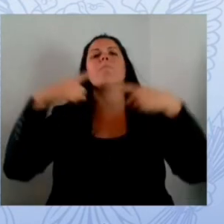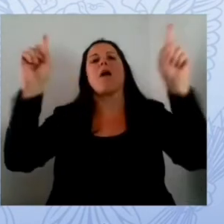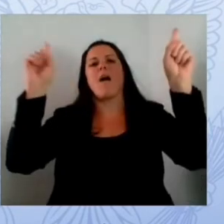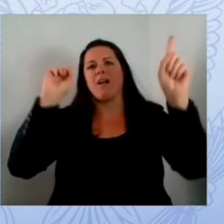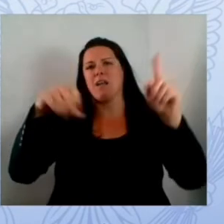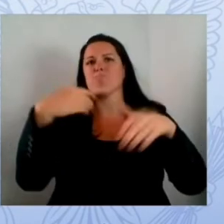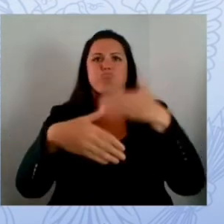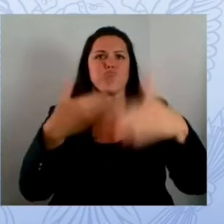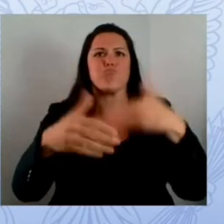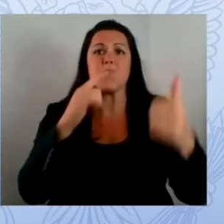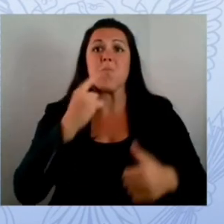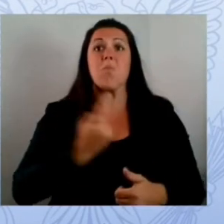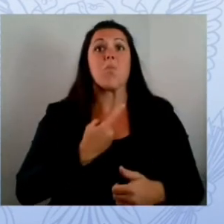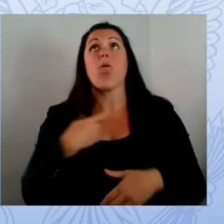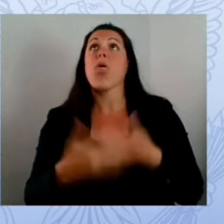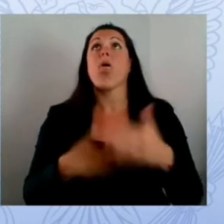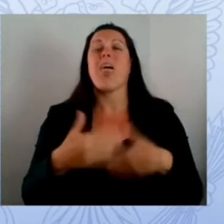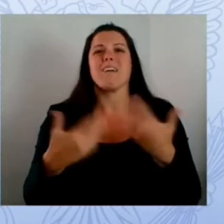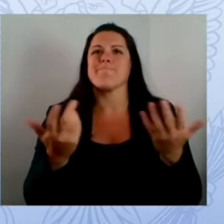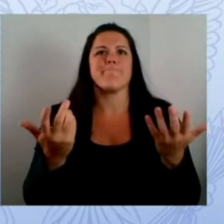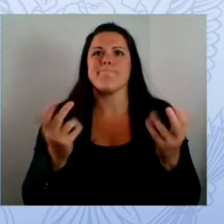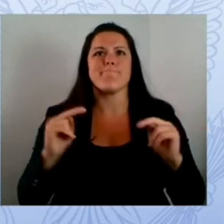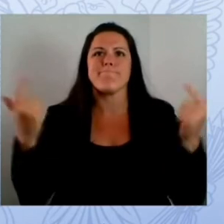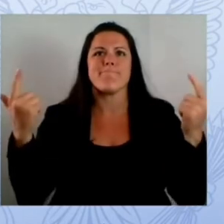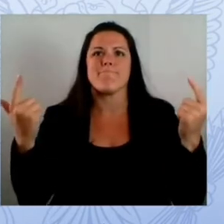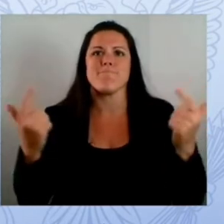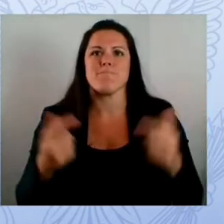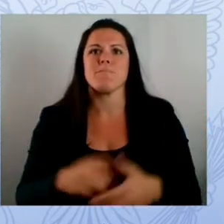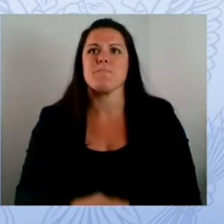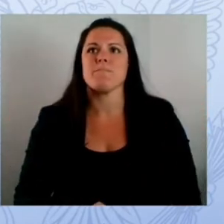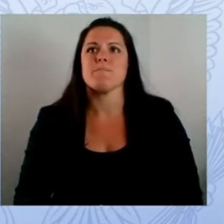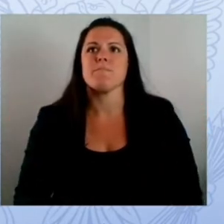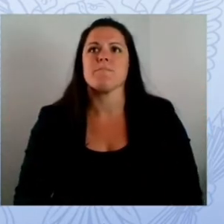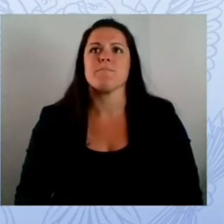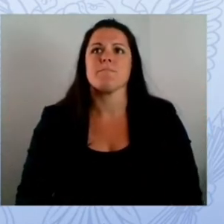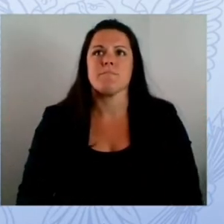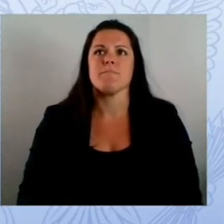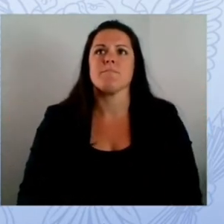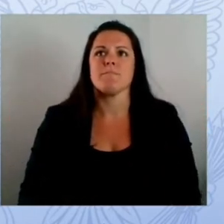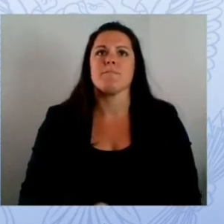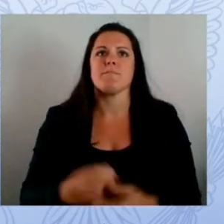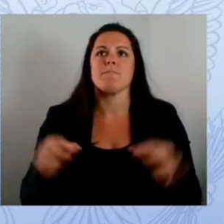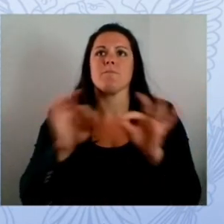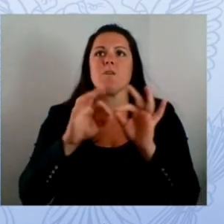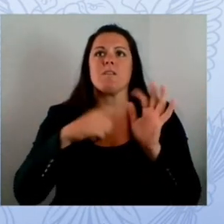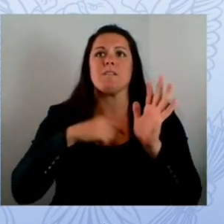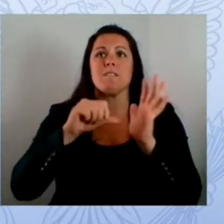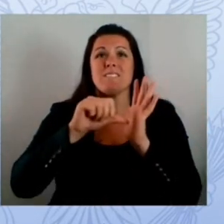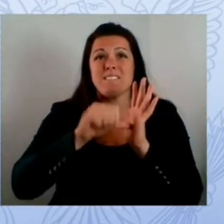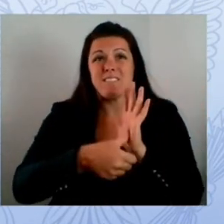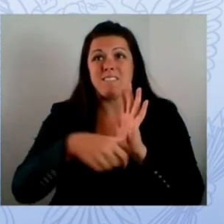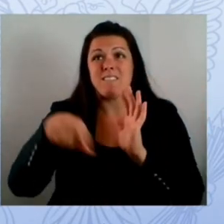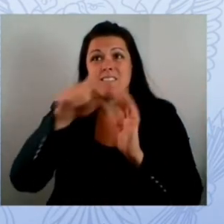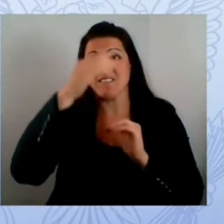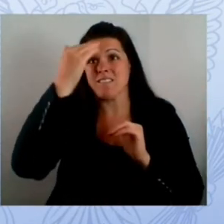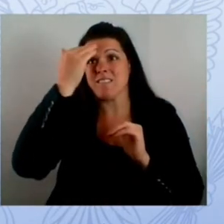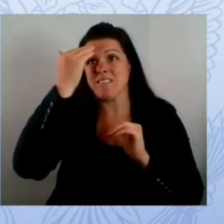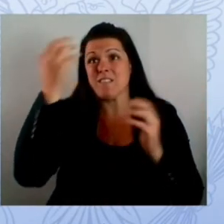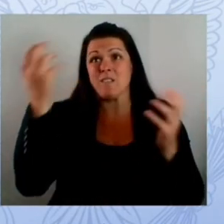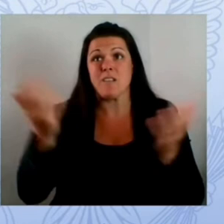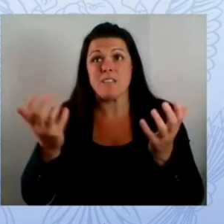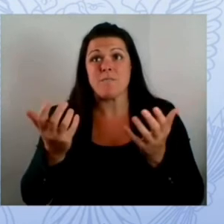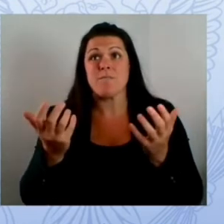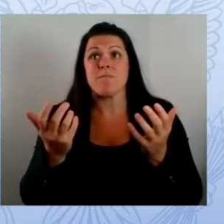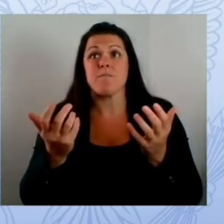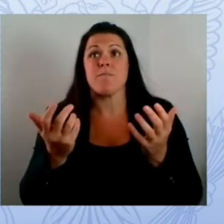other than to really reinforce that what you just heard from superintendent carvalho is truly the harvard business school